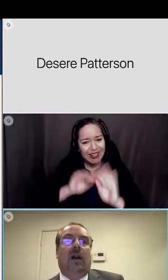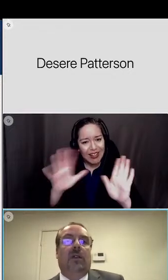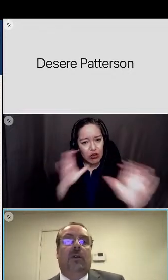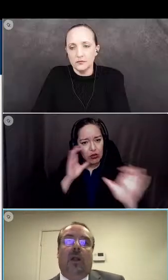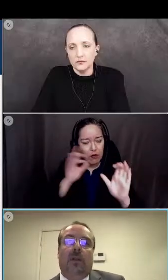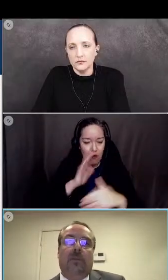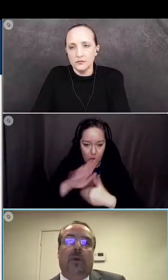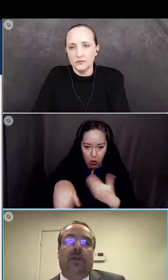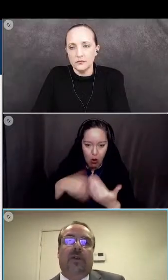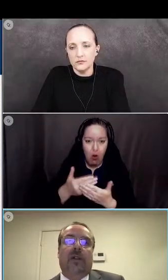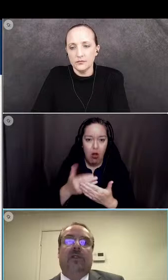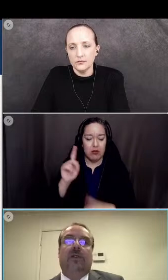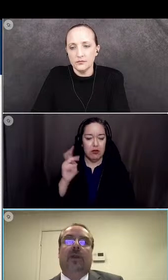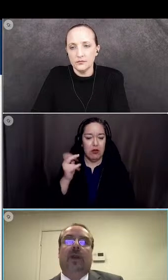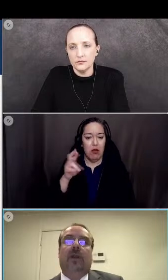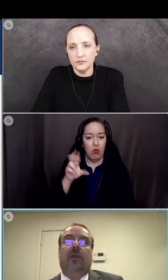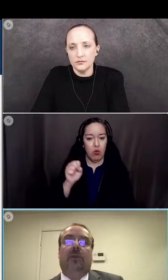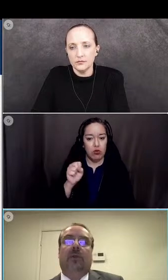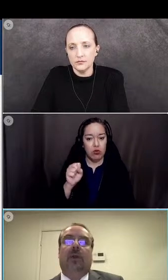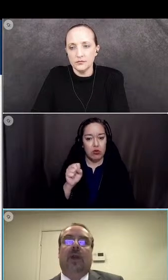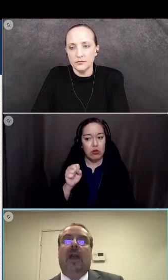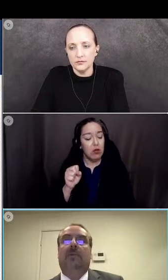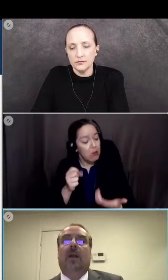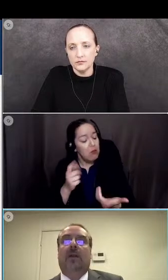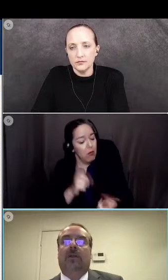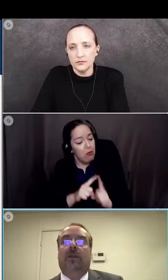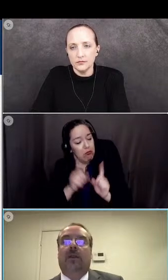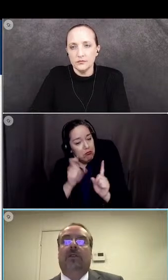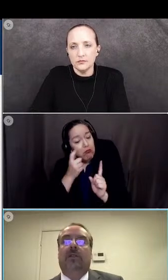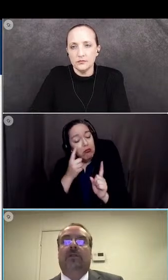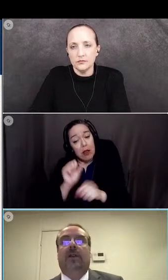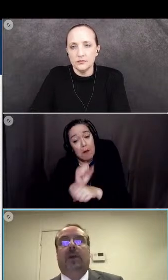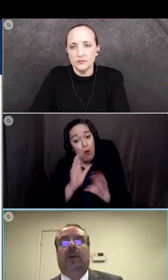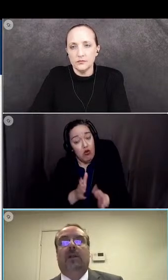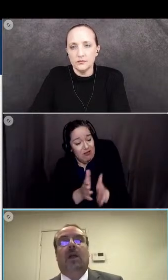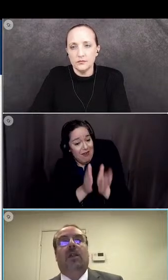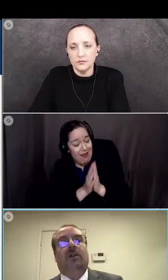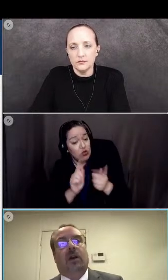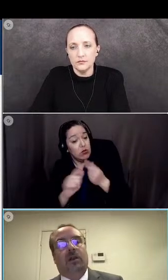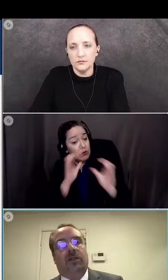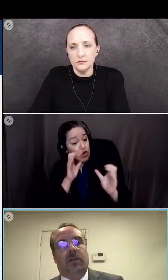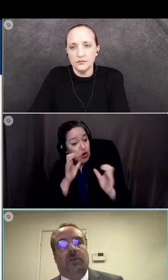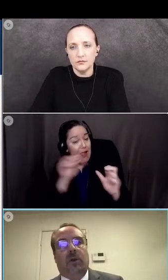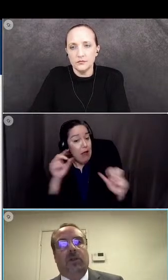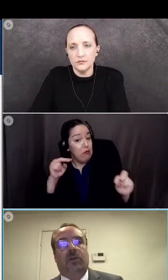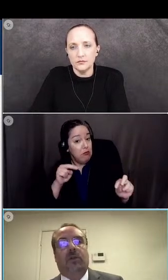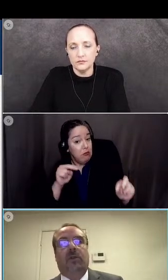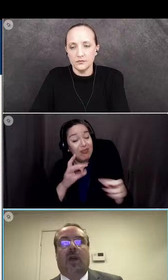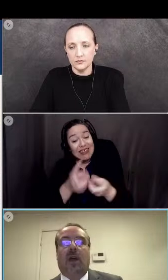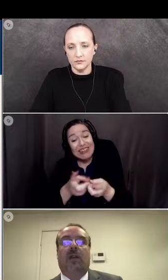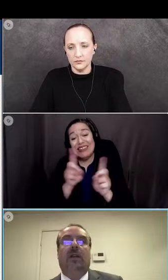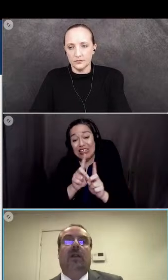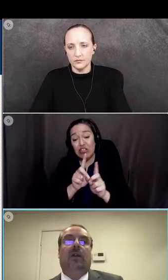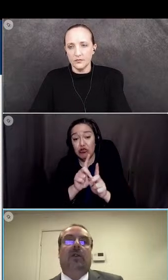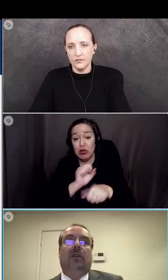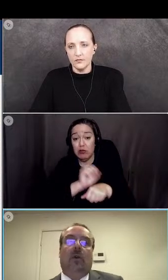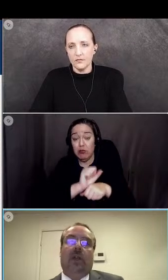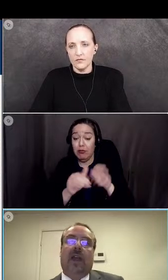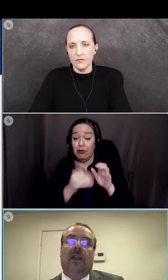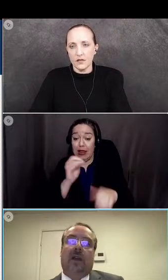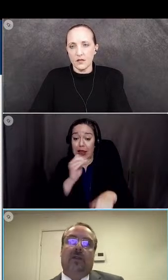although all employees are asked to communicate through and monitor their district email there are still employees who do not